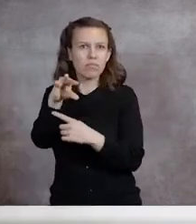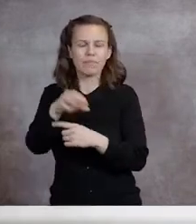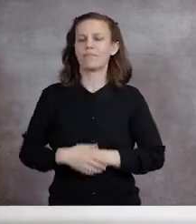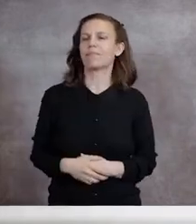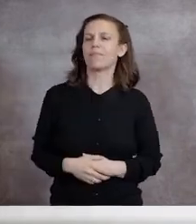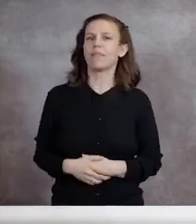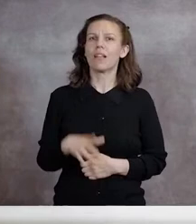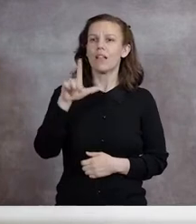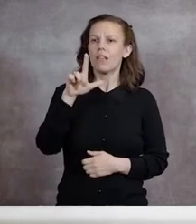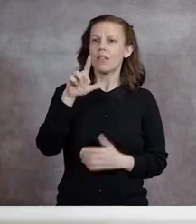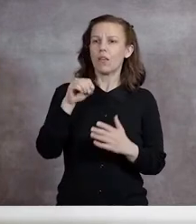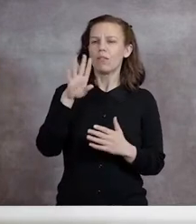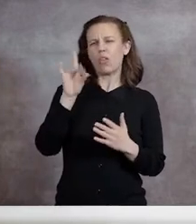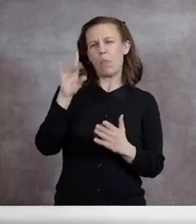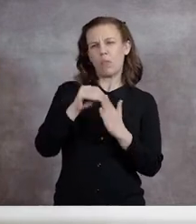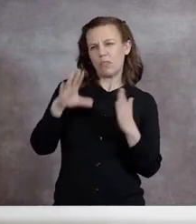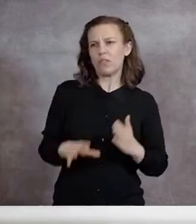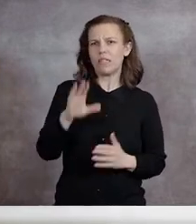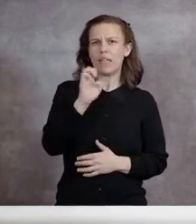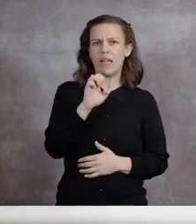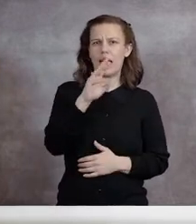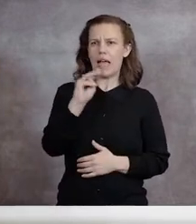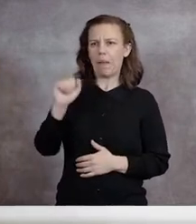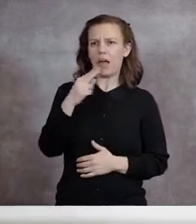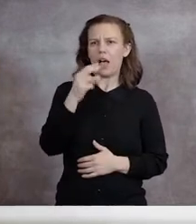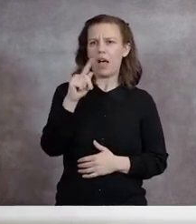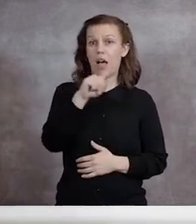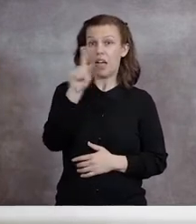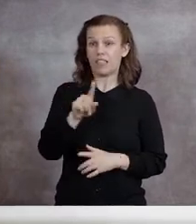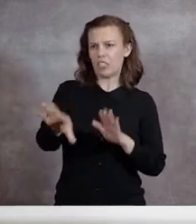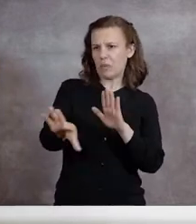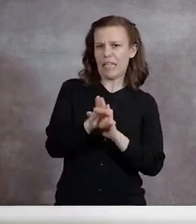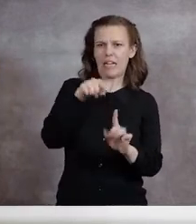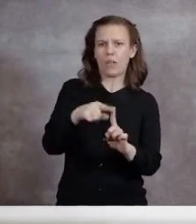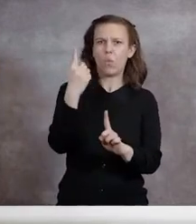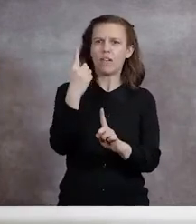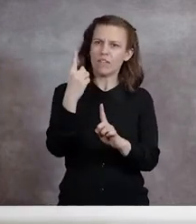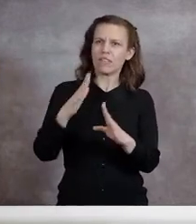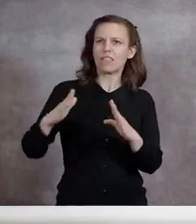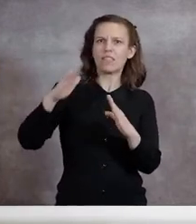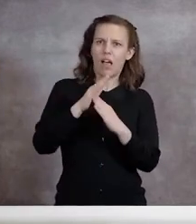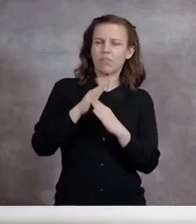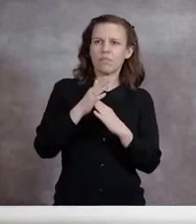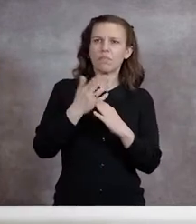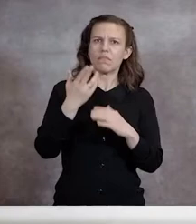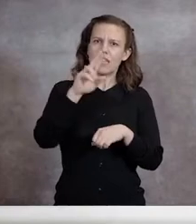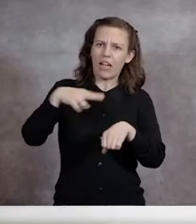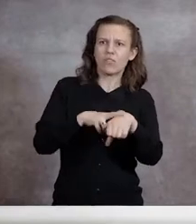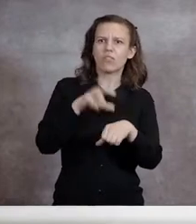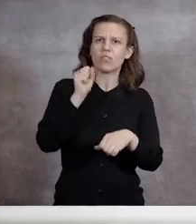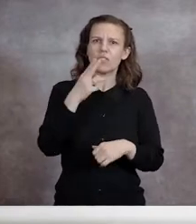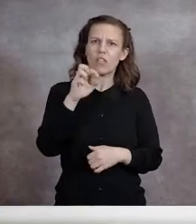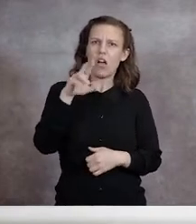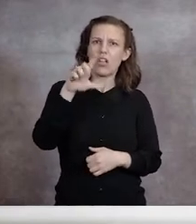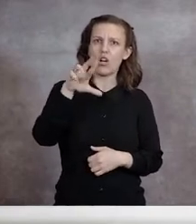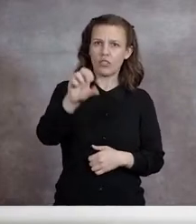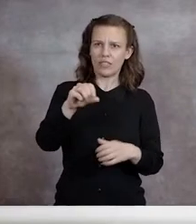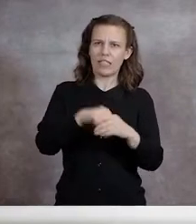Lobo student Emma Hatz was selected as one of only 62 National Truman Scholars honored in 2021.